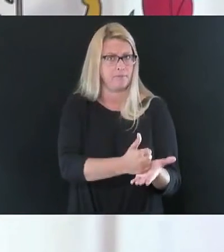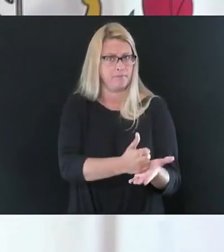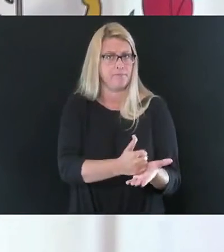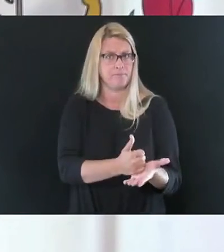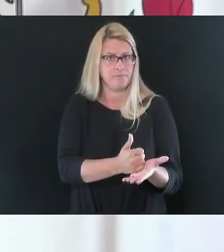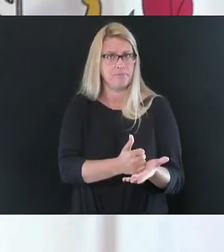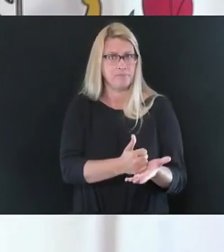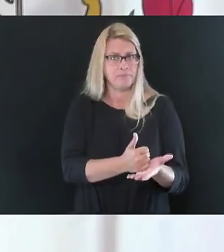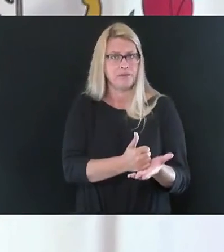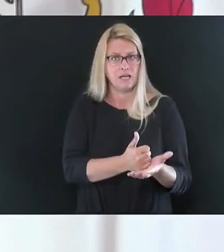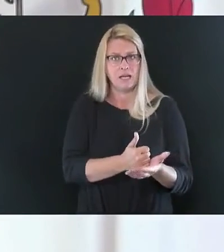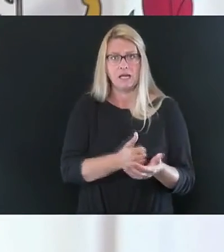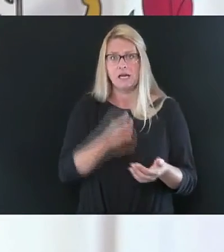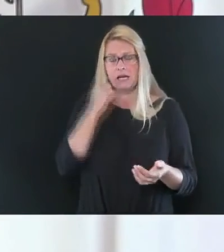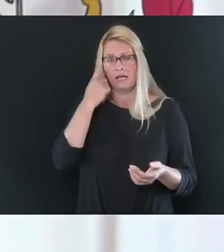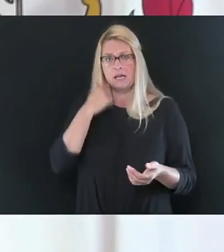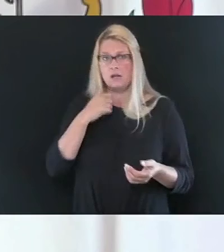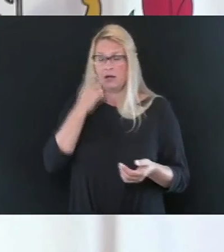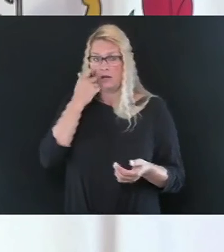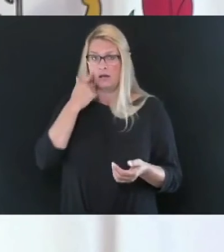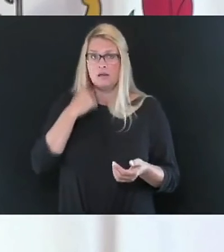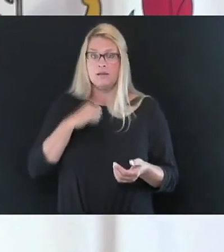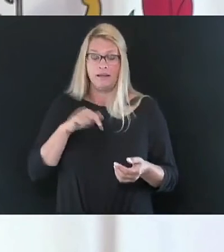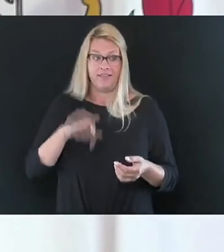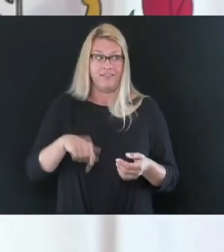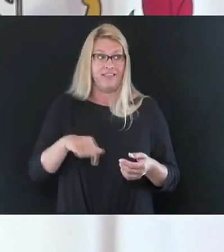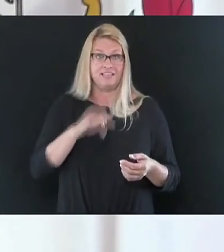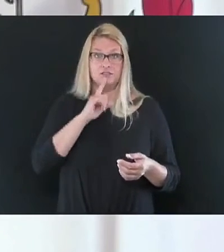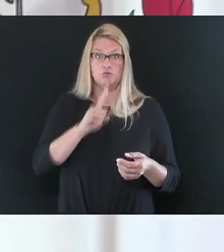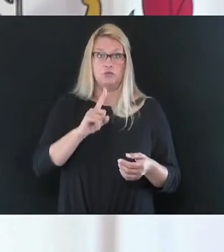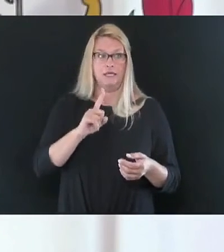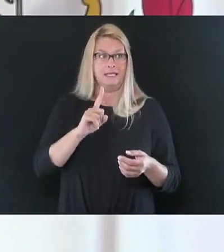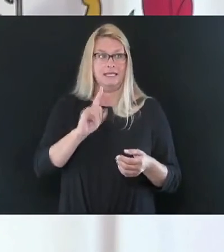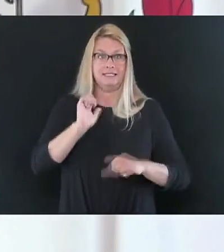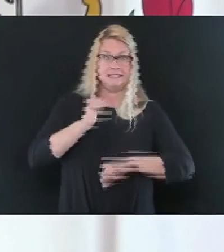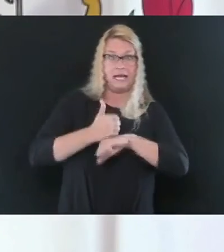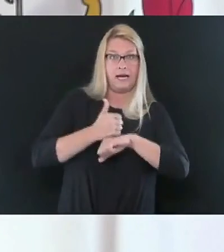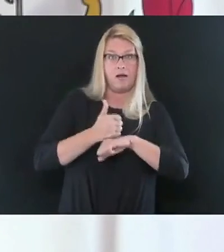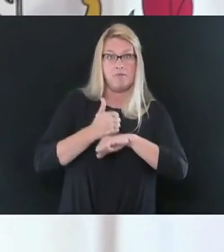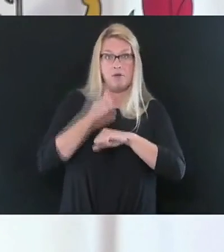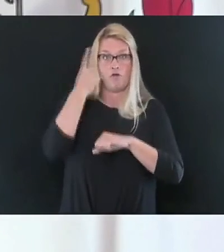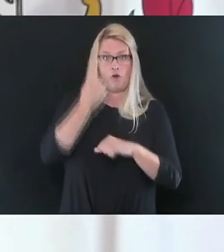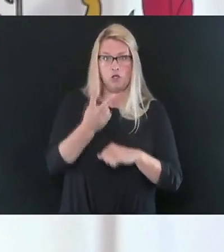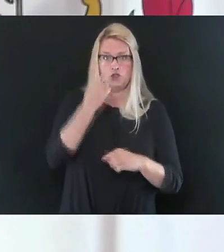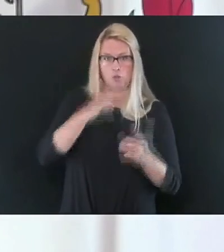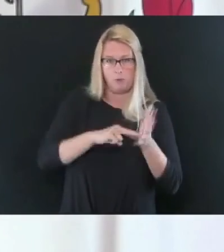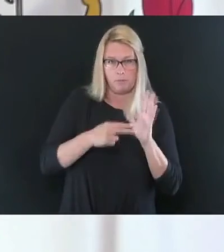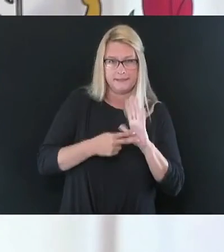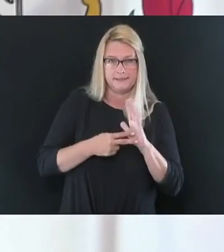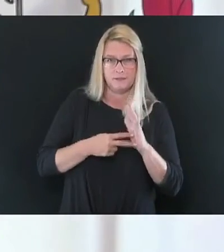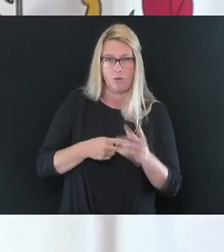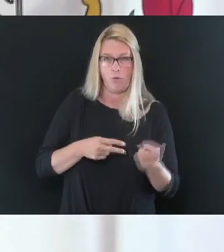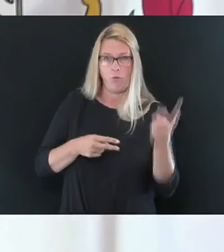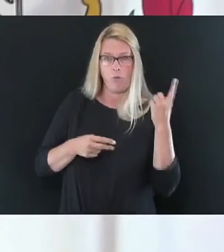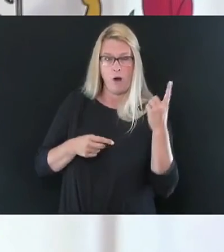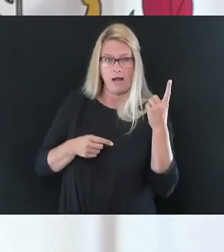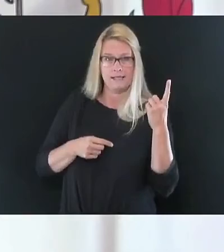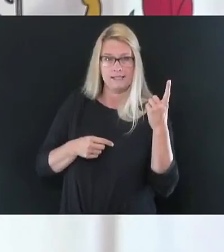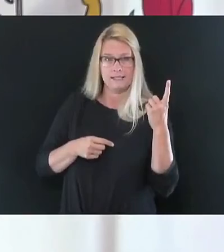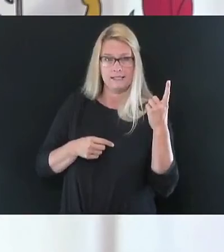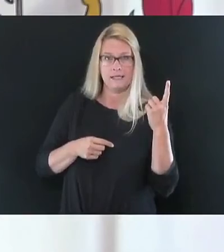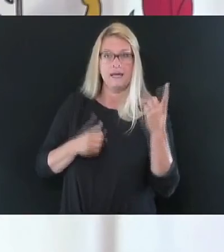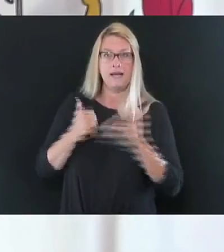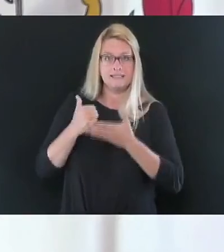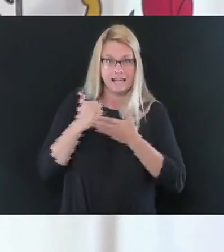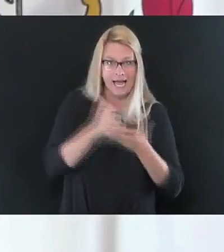really at the end of the day, this whole thing is designed for, for two purposes. One is to surely